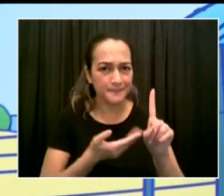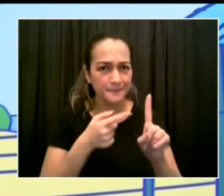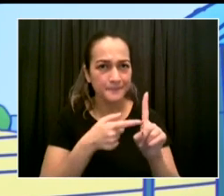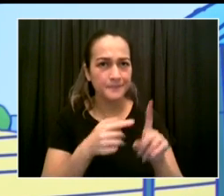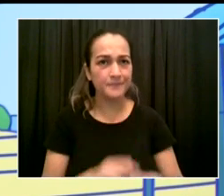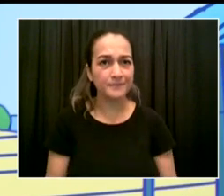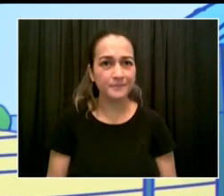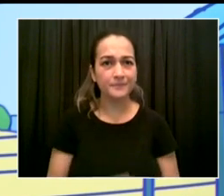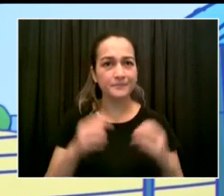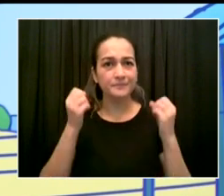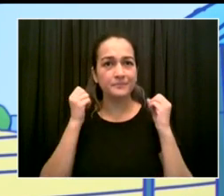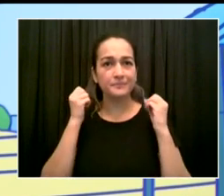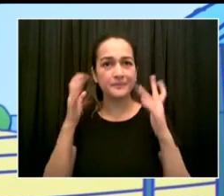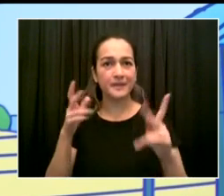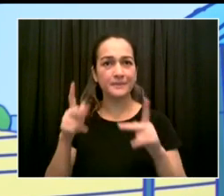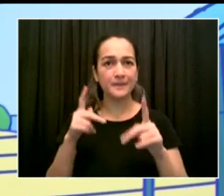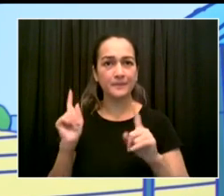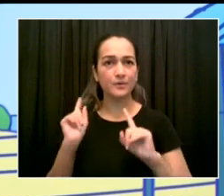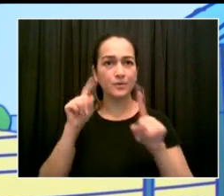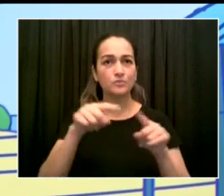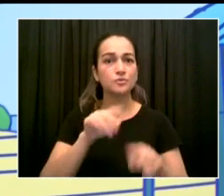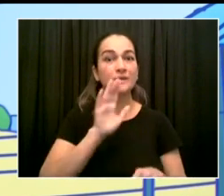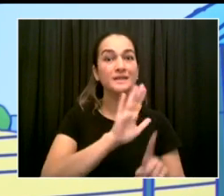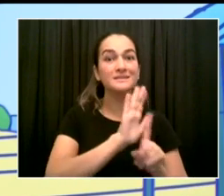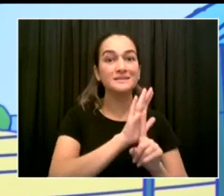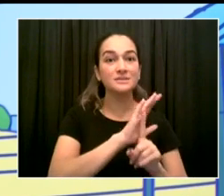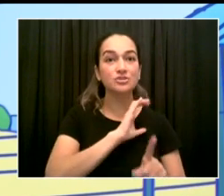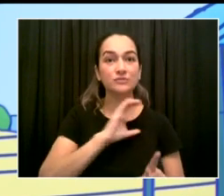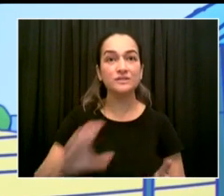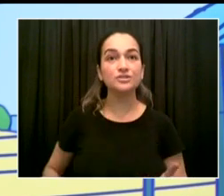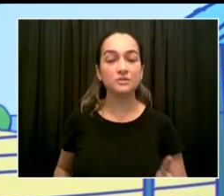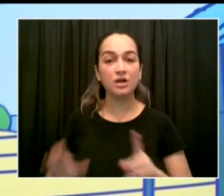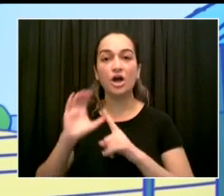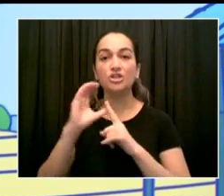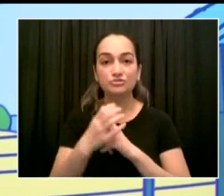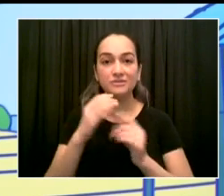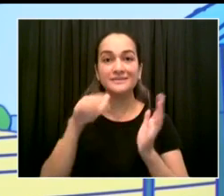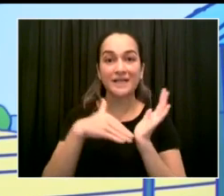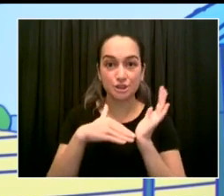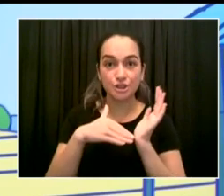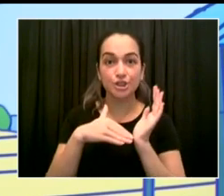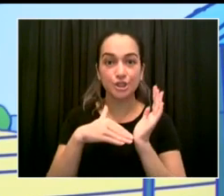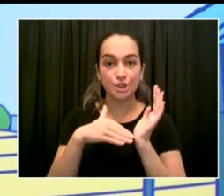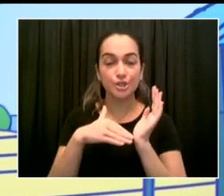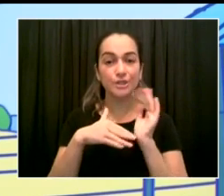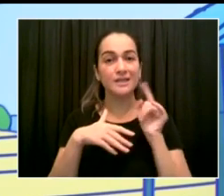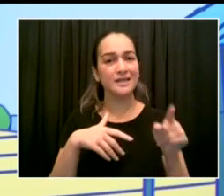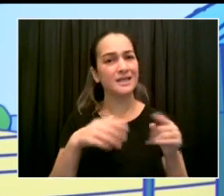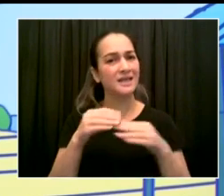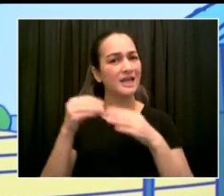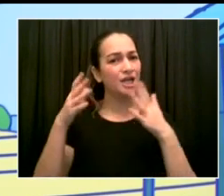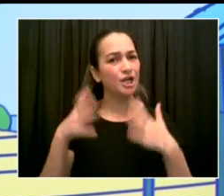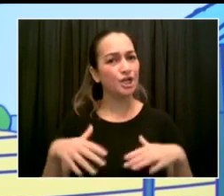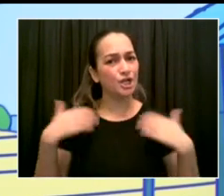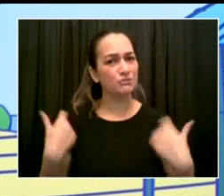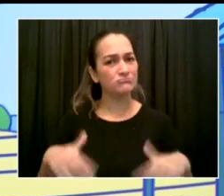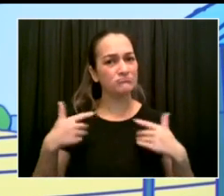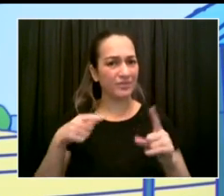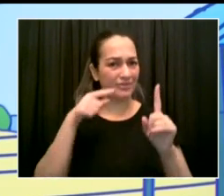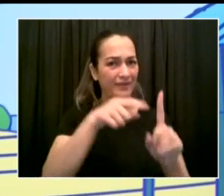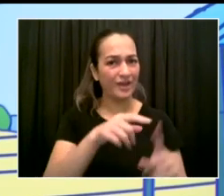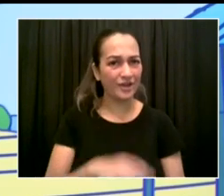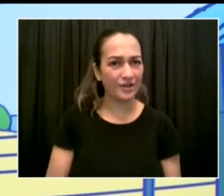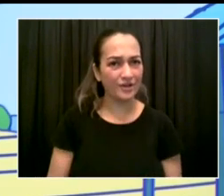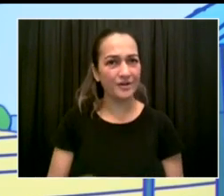it is an irreplaceable part of the city. And he is an irreplaceable leader. I'm honored to produce and present Reverend A.R. Bernard.